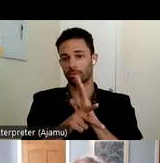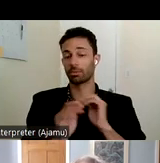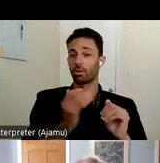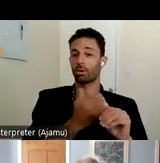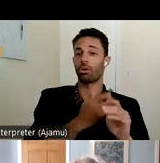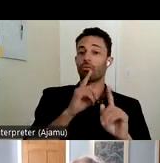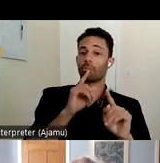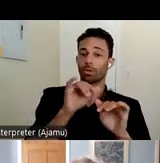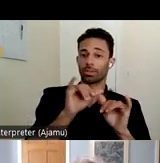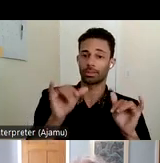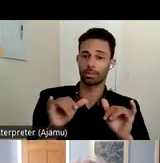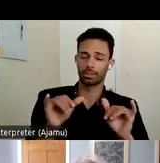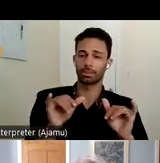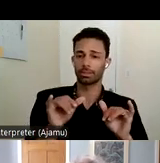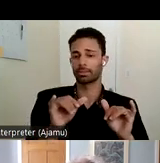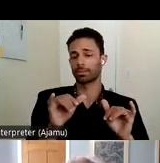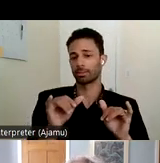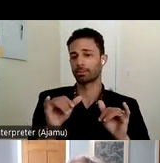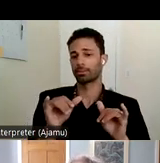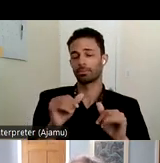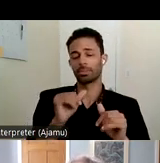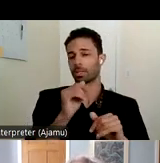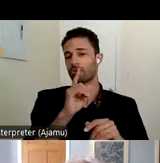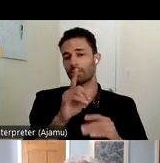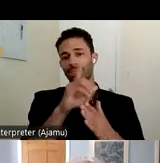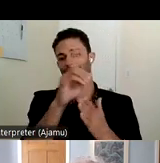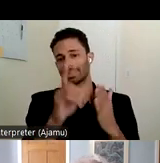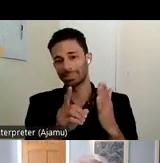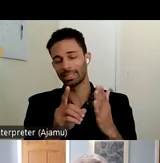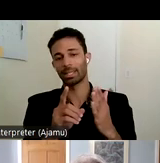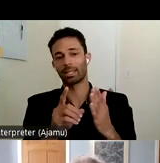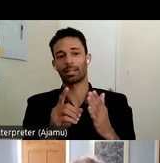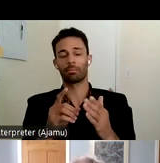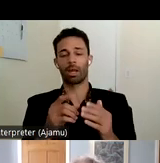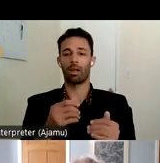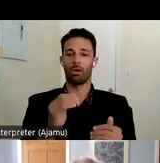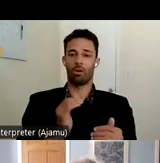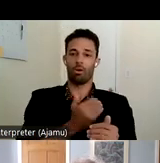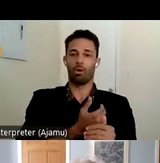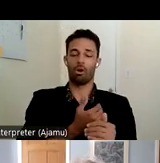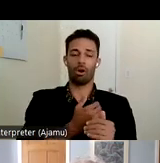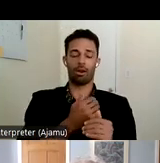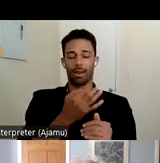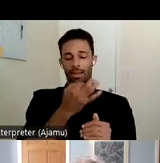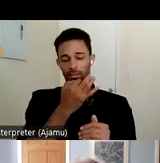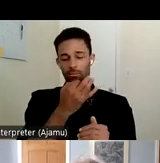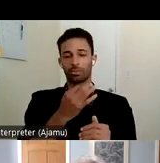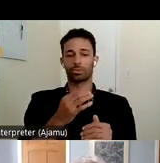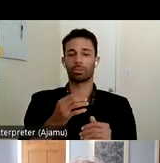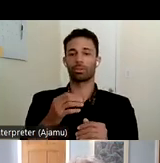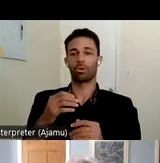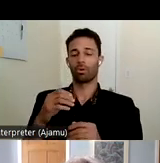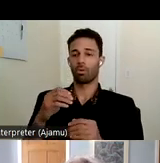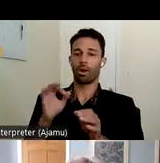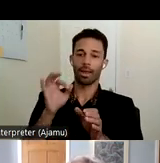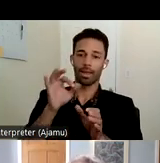just a little bit of background it wasn't really designed by our own experts or input from stakeholders we followed other